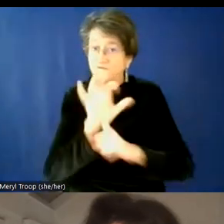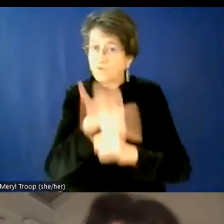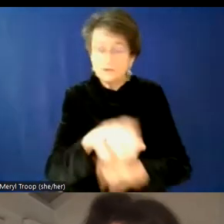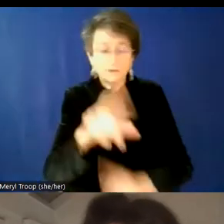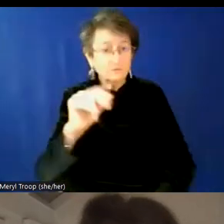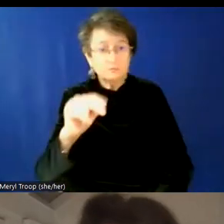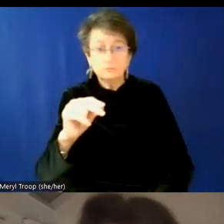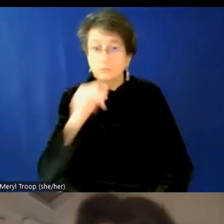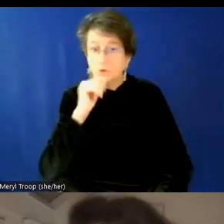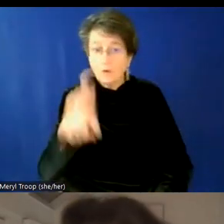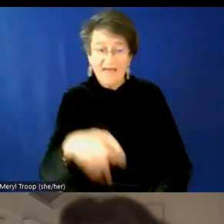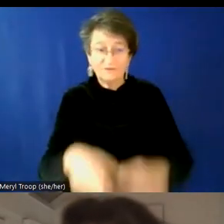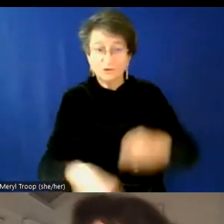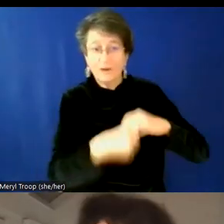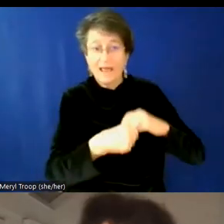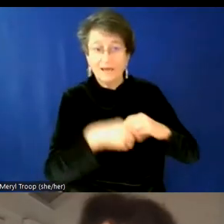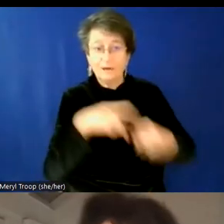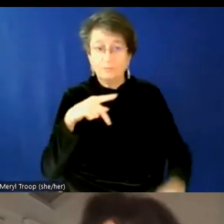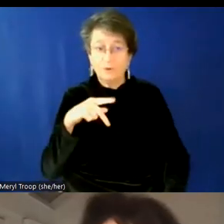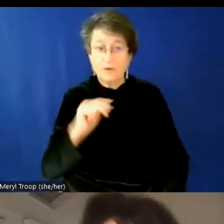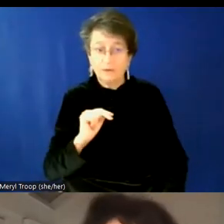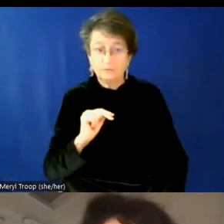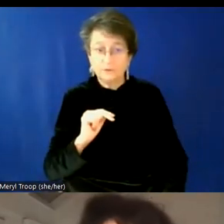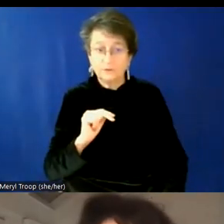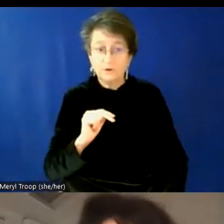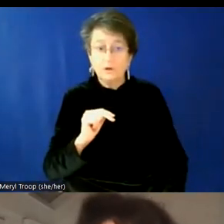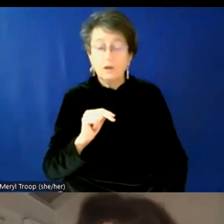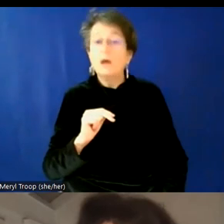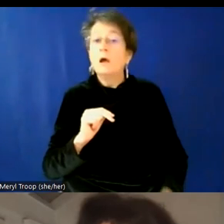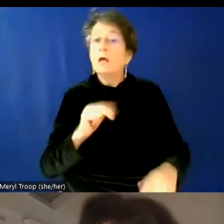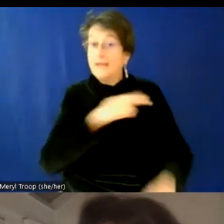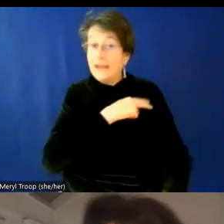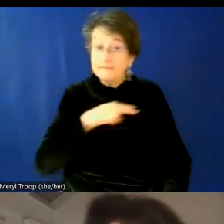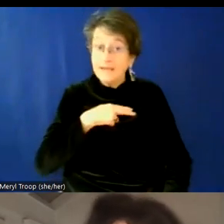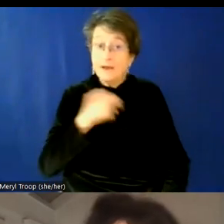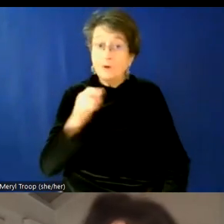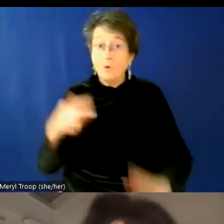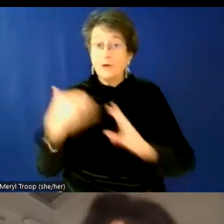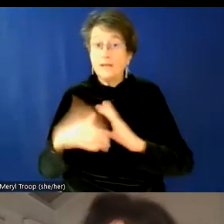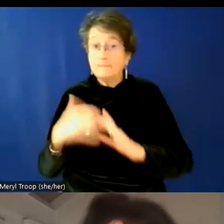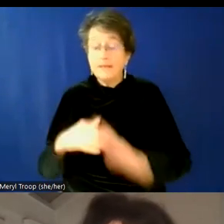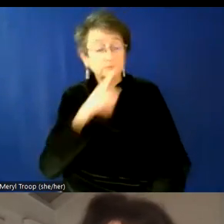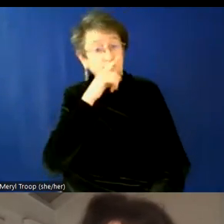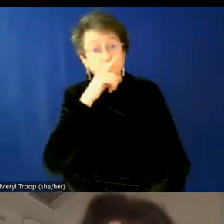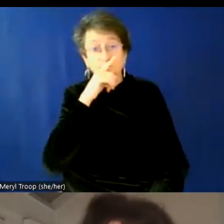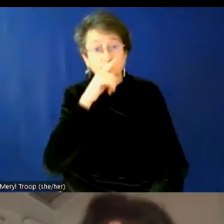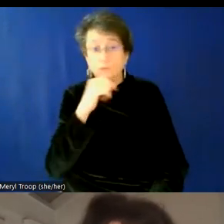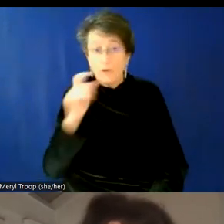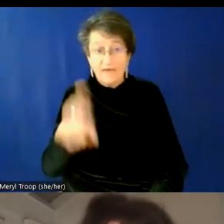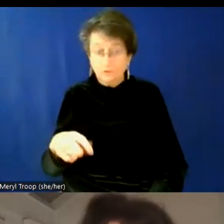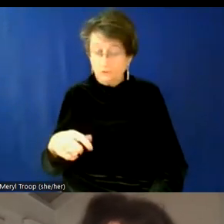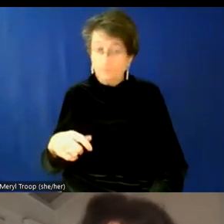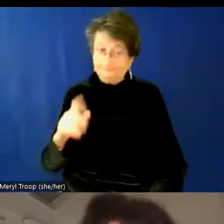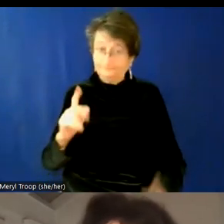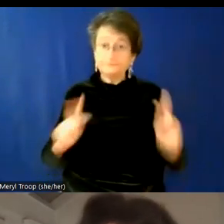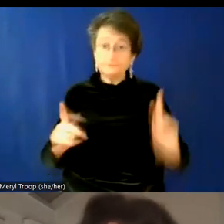their, on their name tag or in their email signature. And that's important too. Um, we want people to sort of get to that